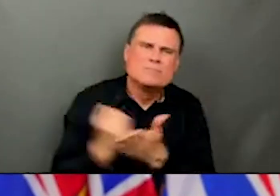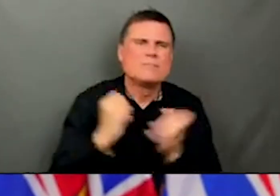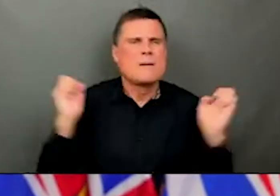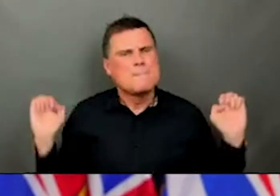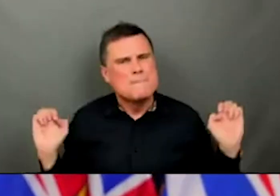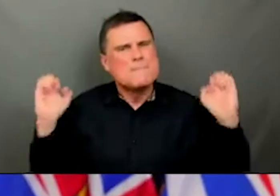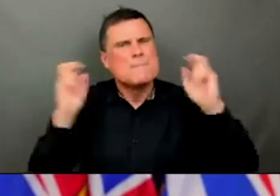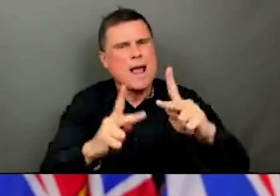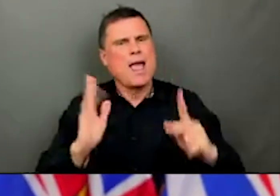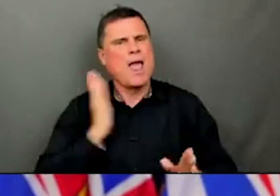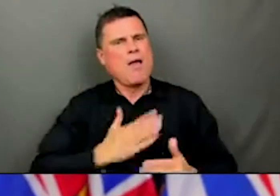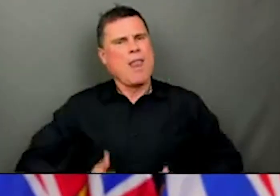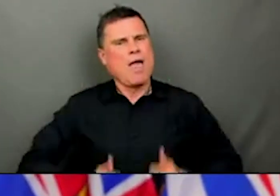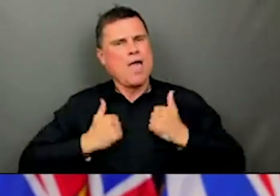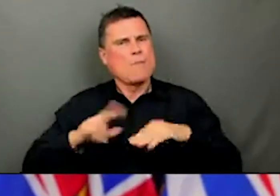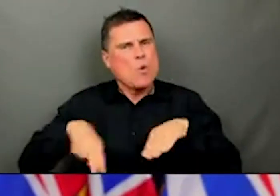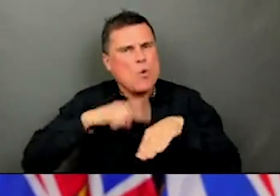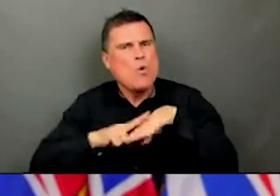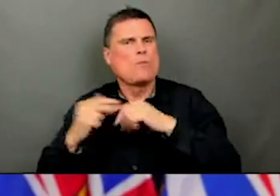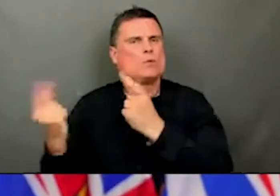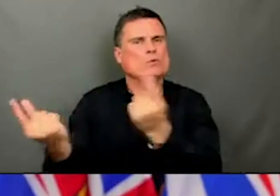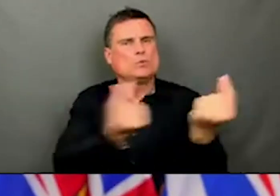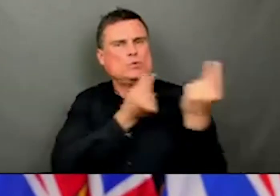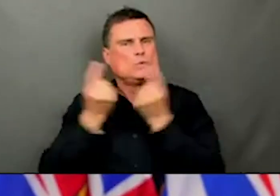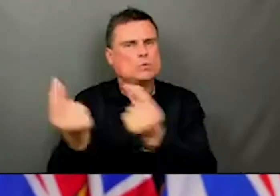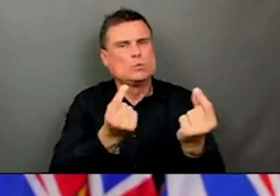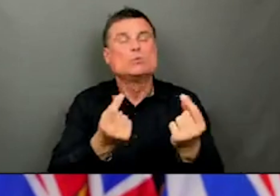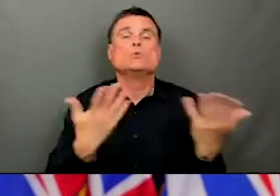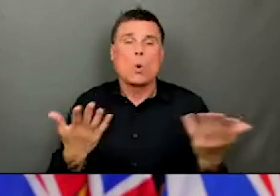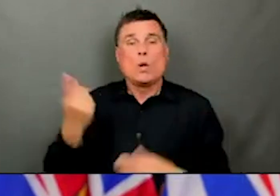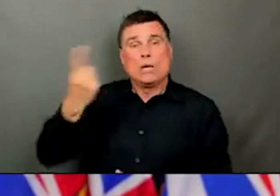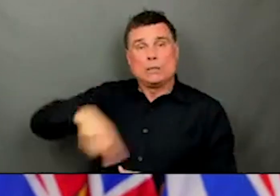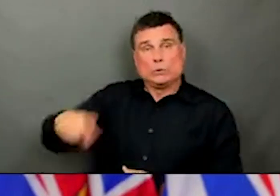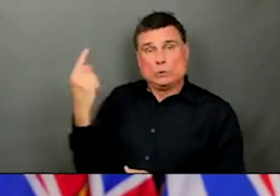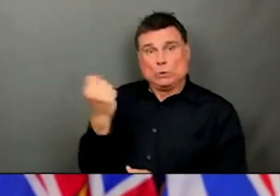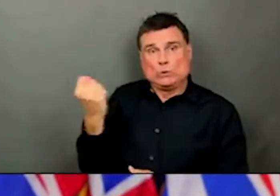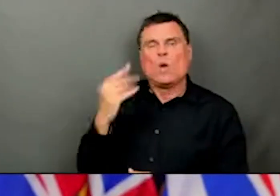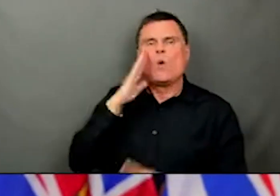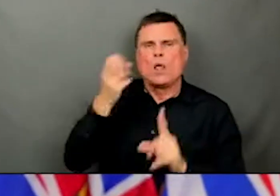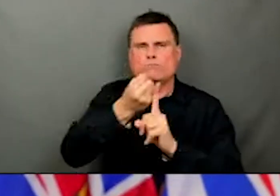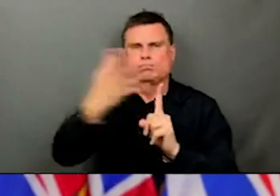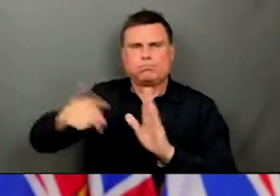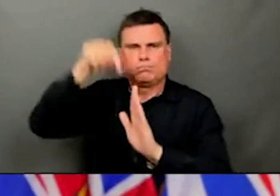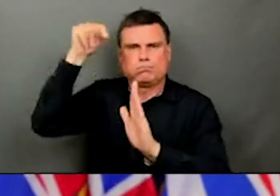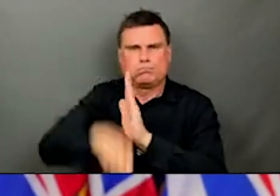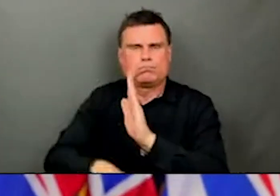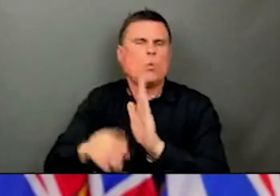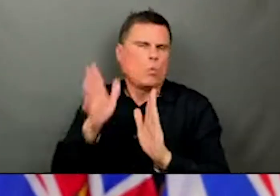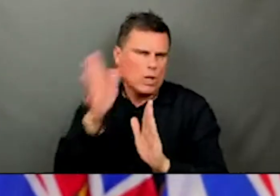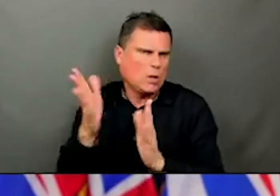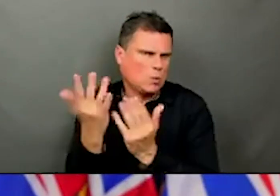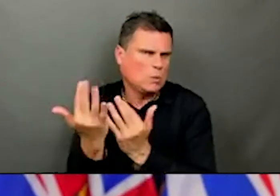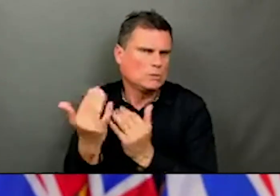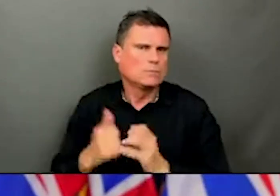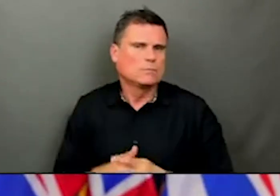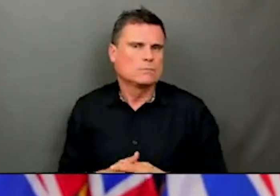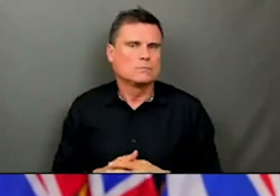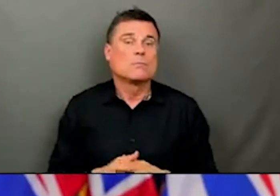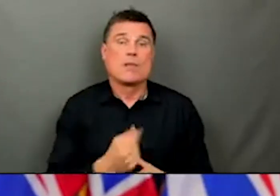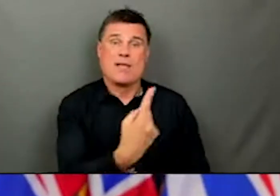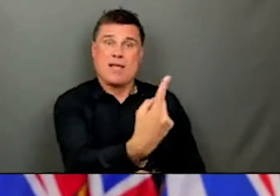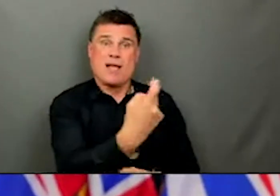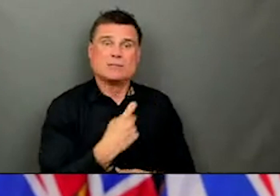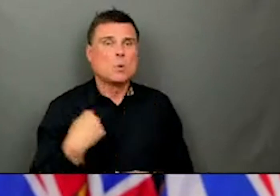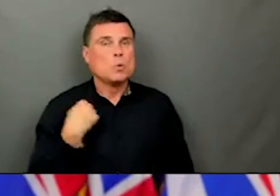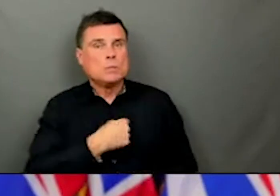amount of information on Tuesday. We look forward to talking to you about that then. With respect to enforcement of the travel restrictions and